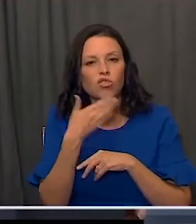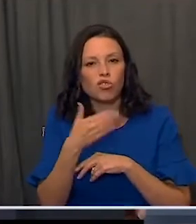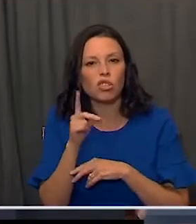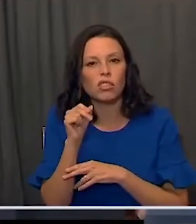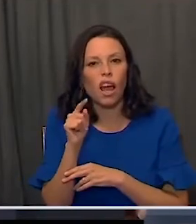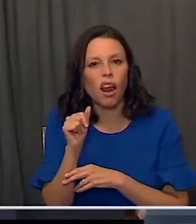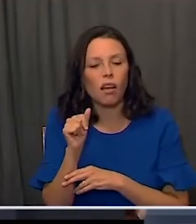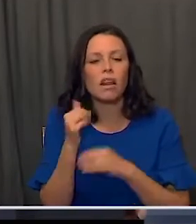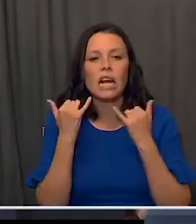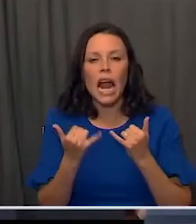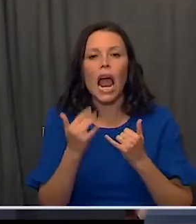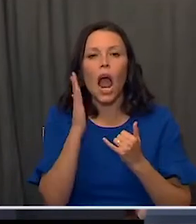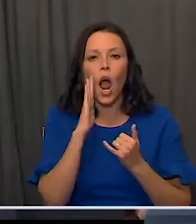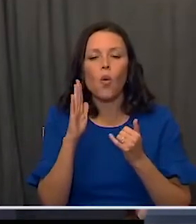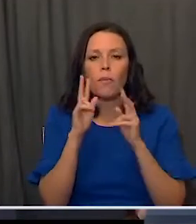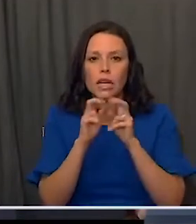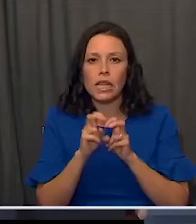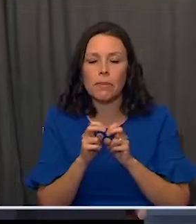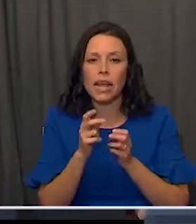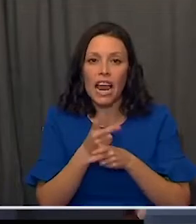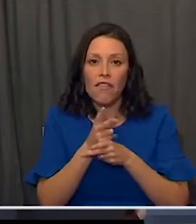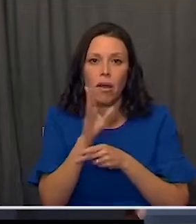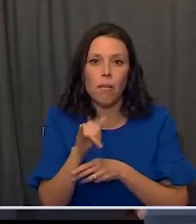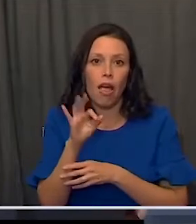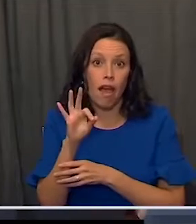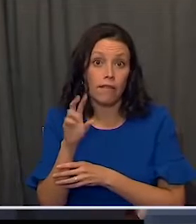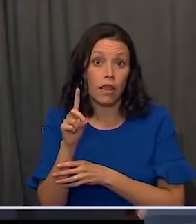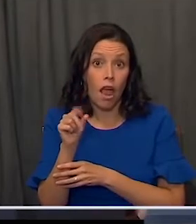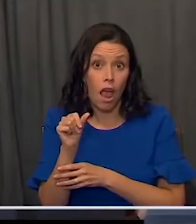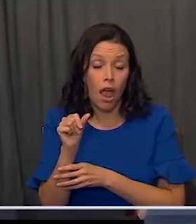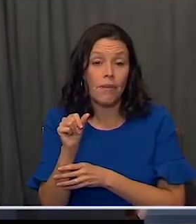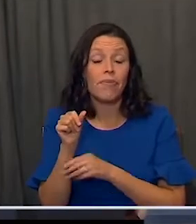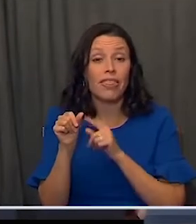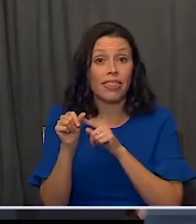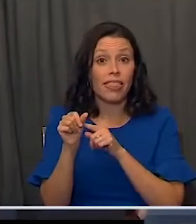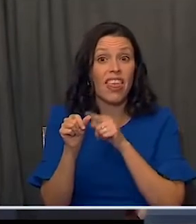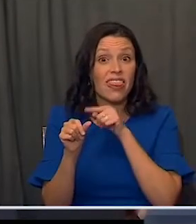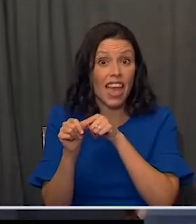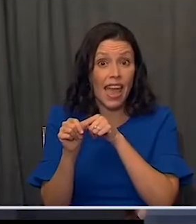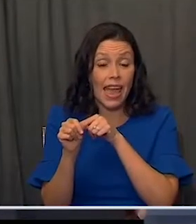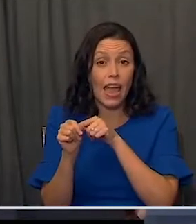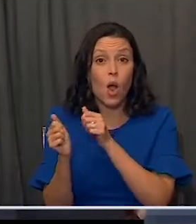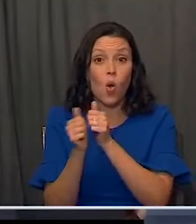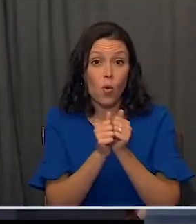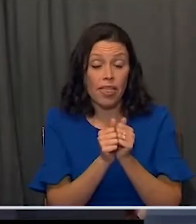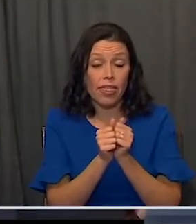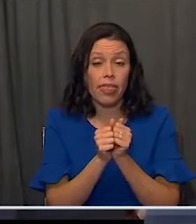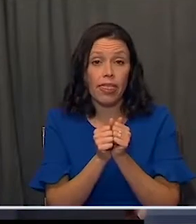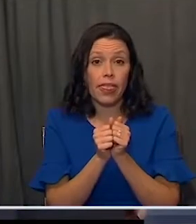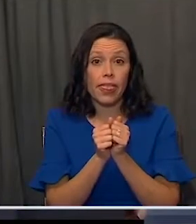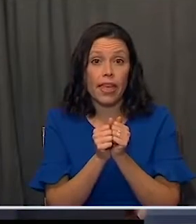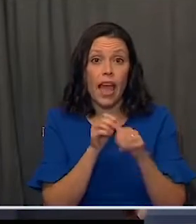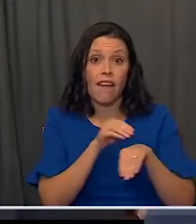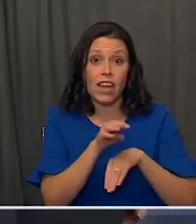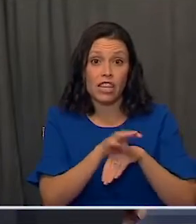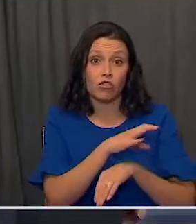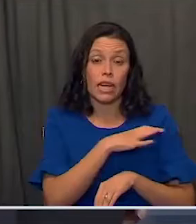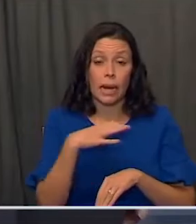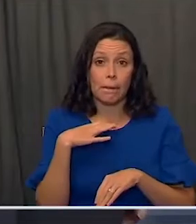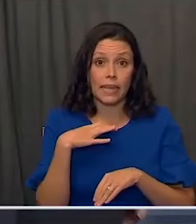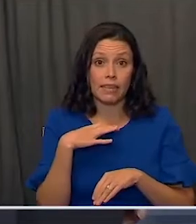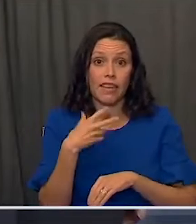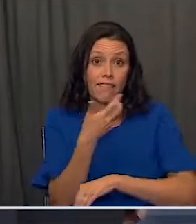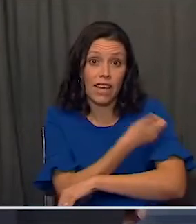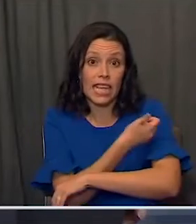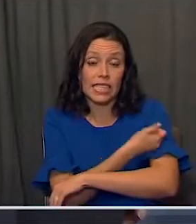Now that data will be examined very carefully by the FDA, who together with an advisory committee, the